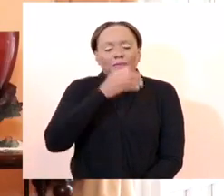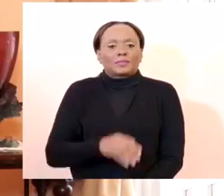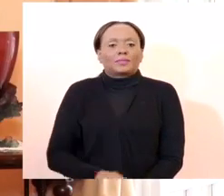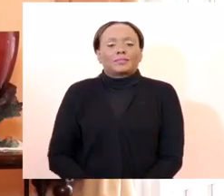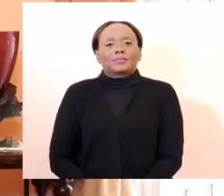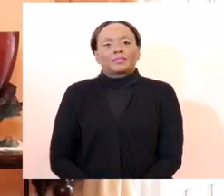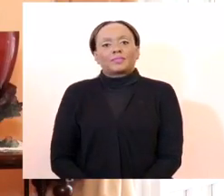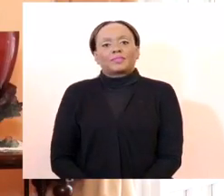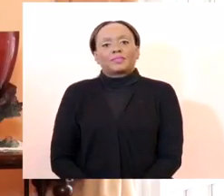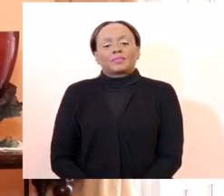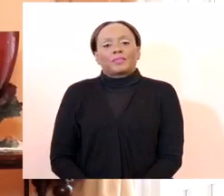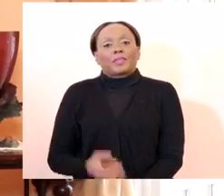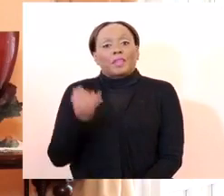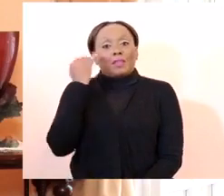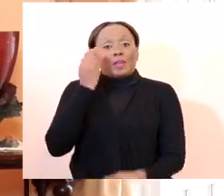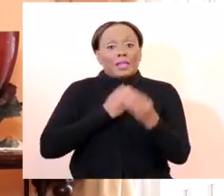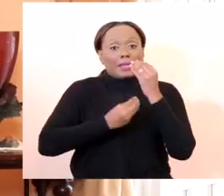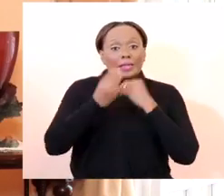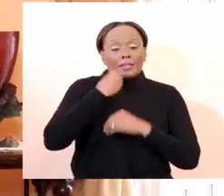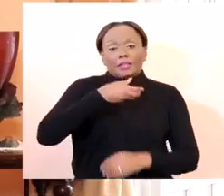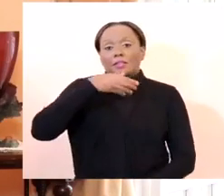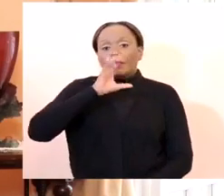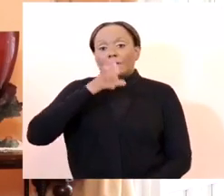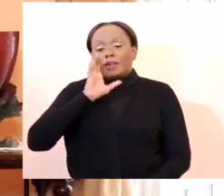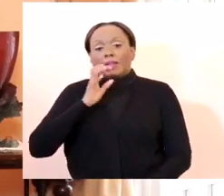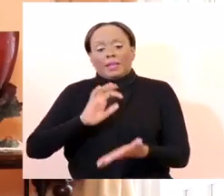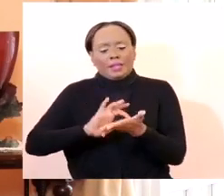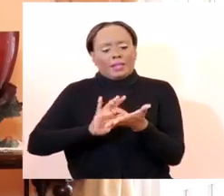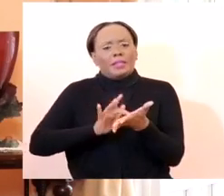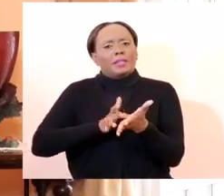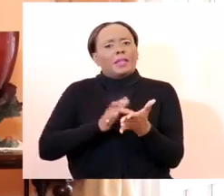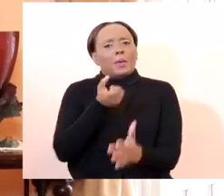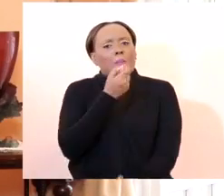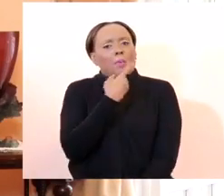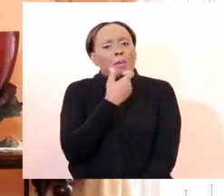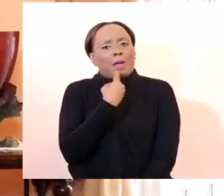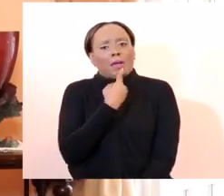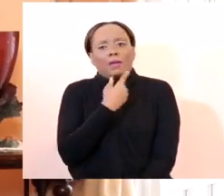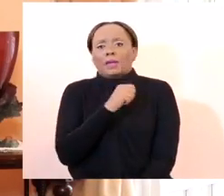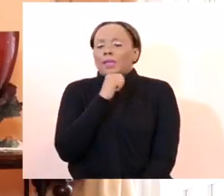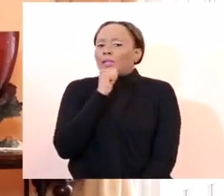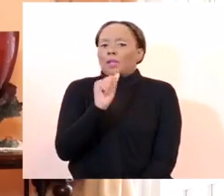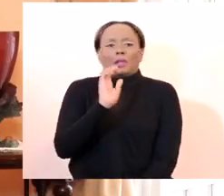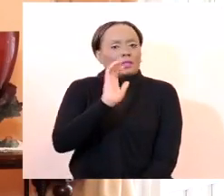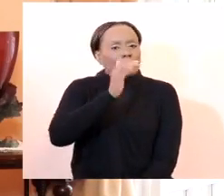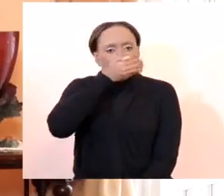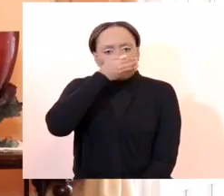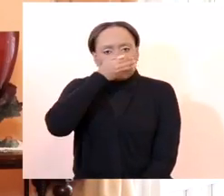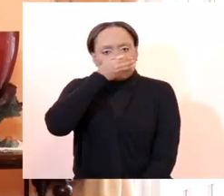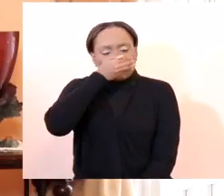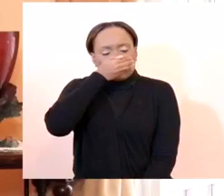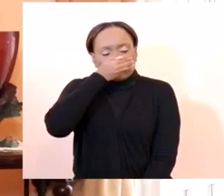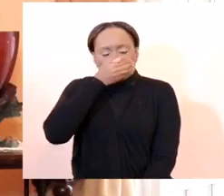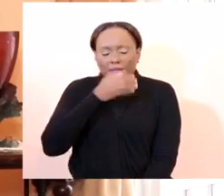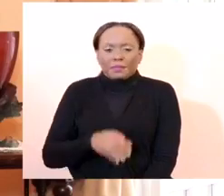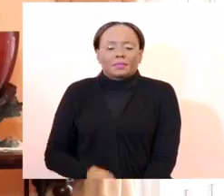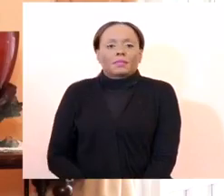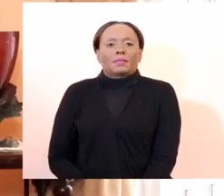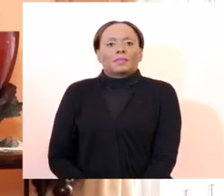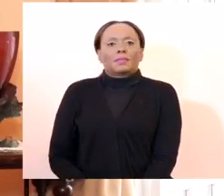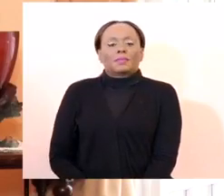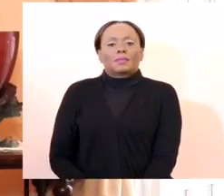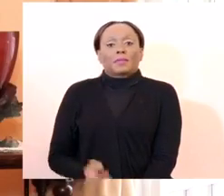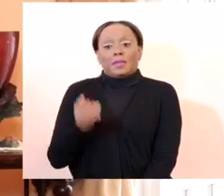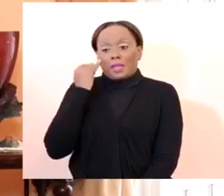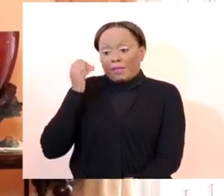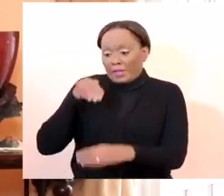drinking or taking medication or exercising, you will not be required to wear a mask. If a person, when you enter a